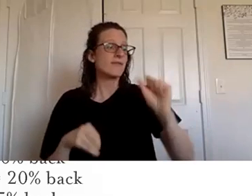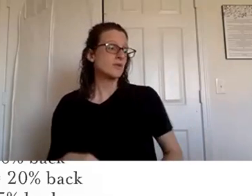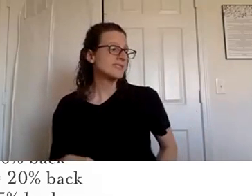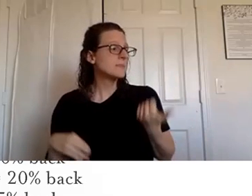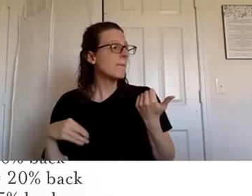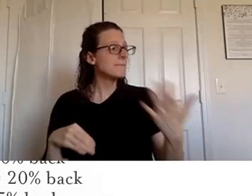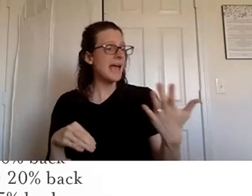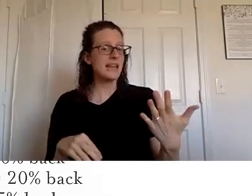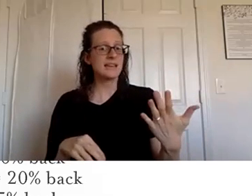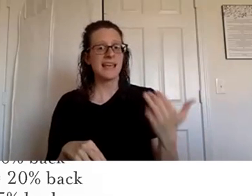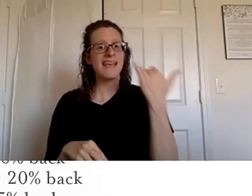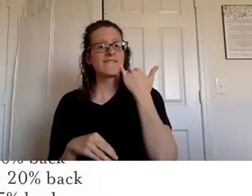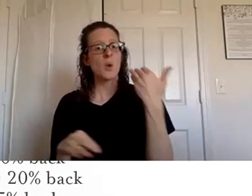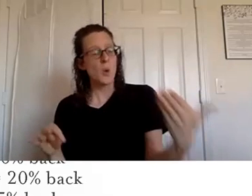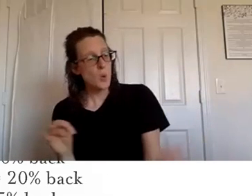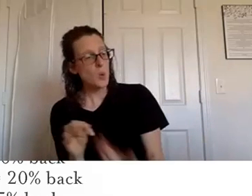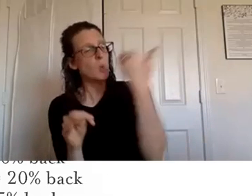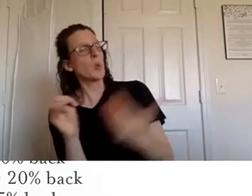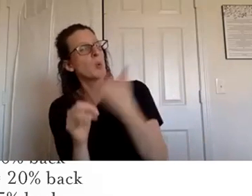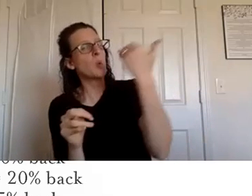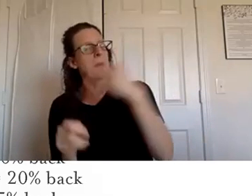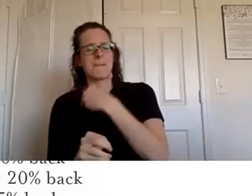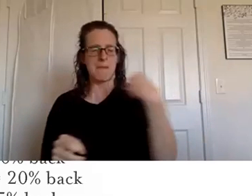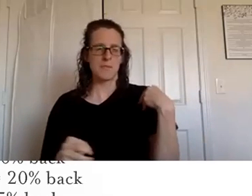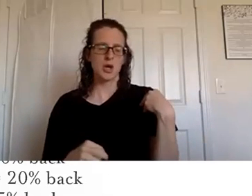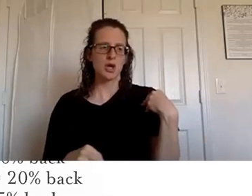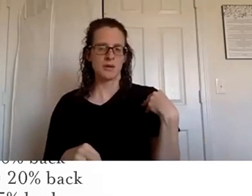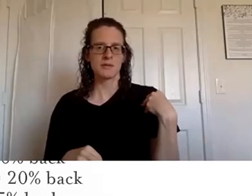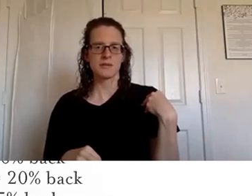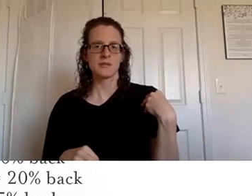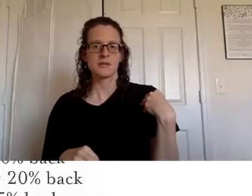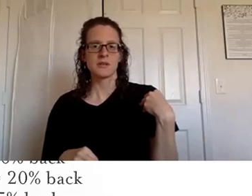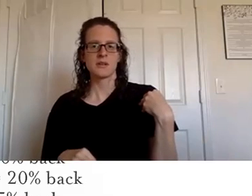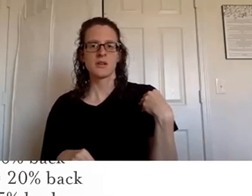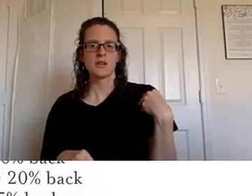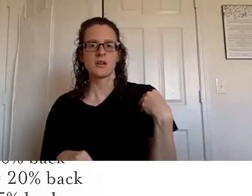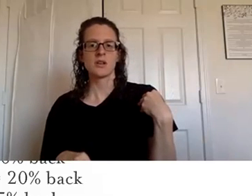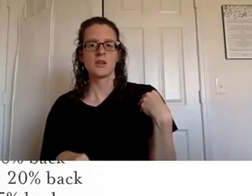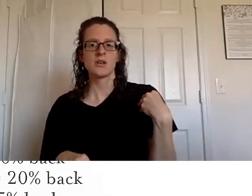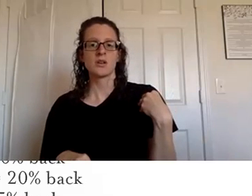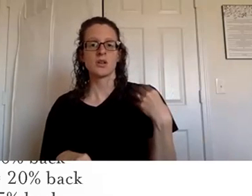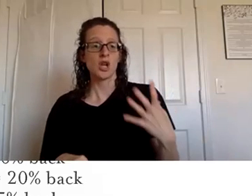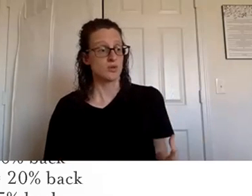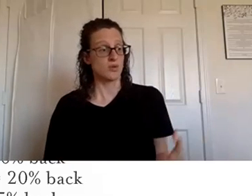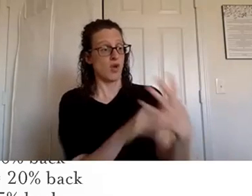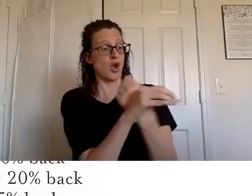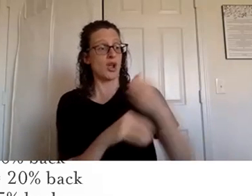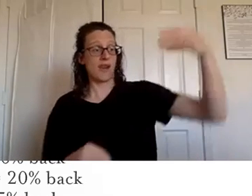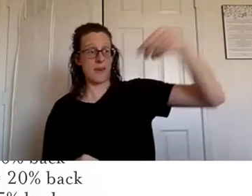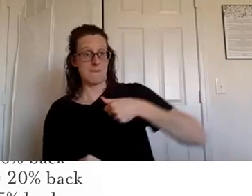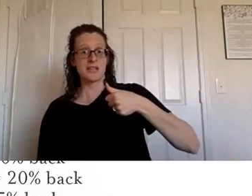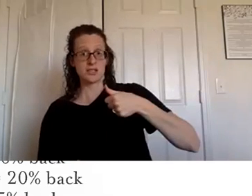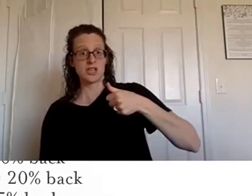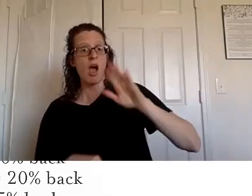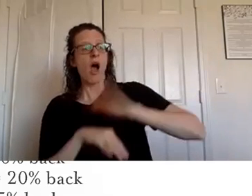brand brand new member we're going to talk some about this in a little bit if it's a brand new member to earn commission on